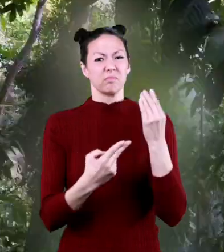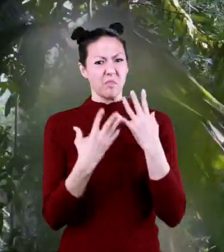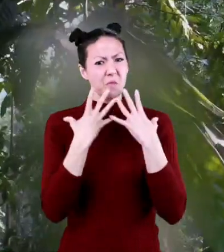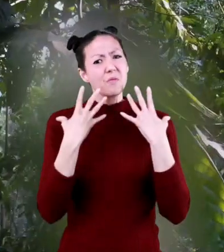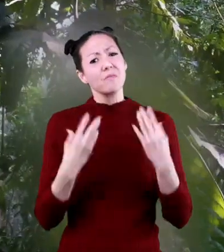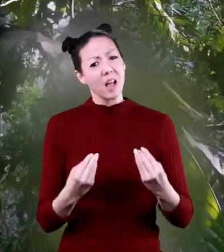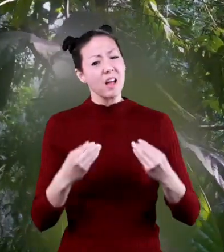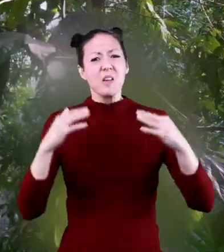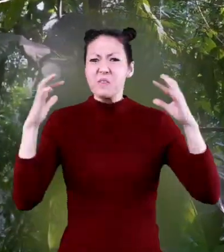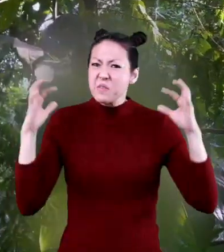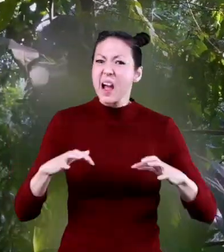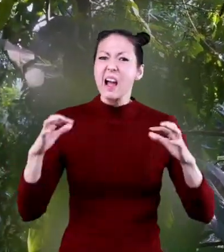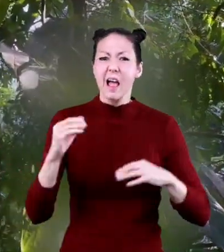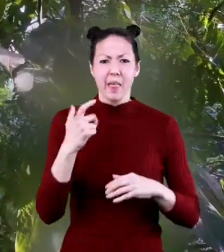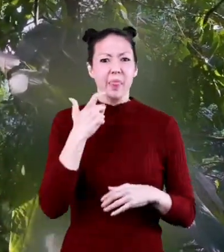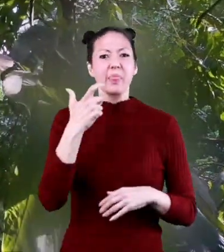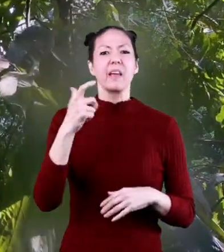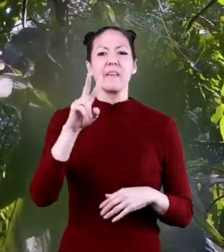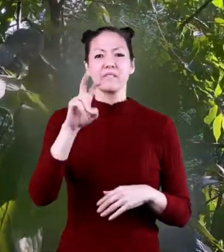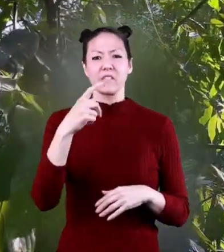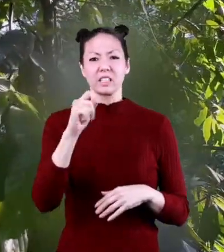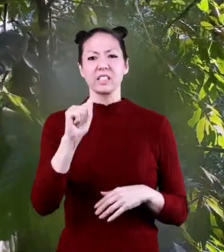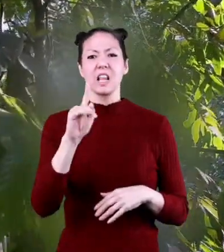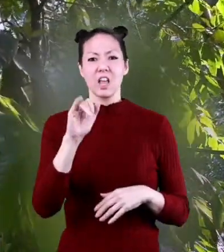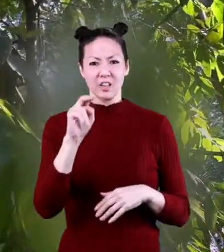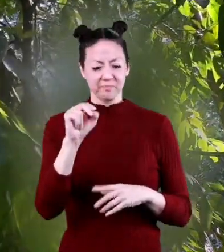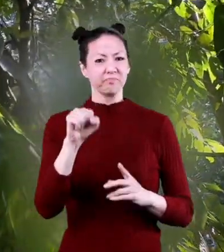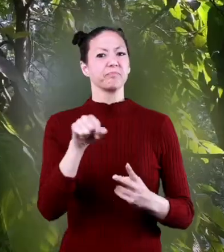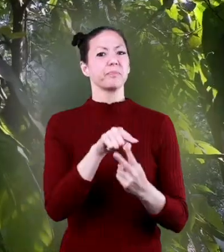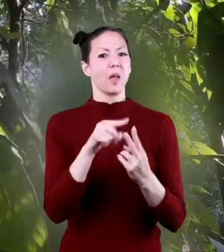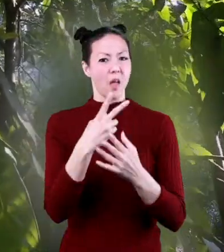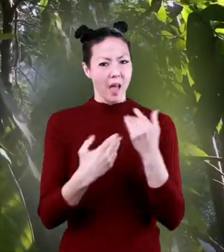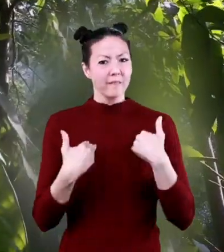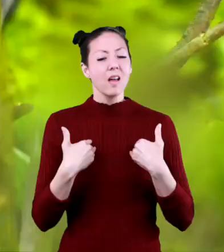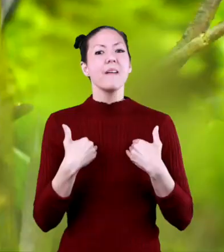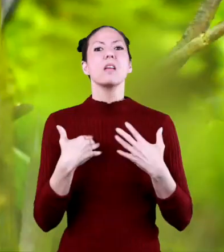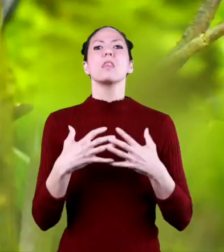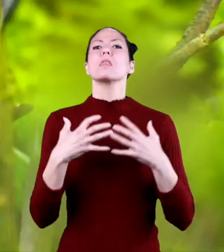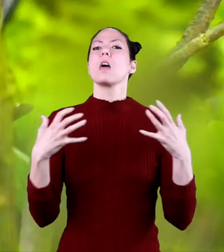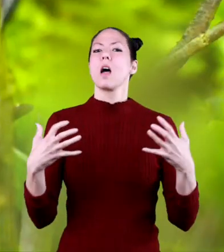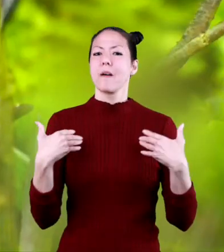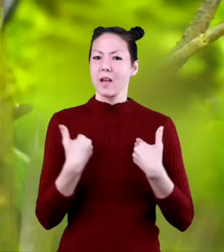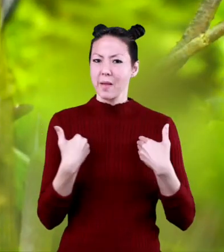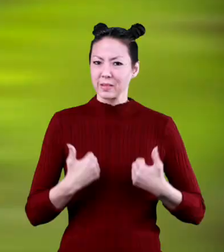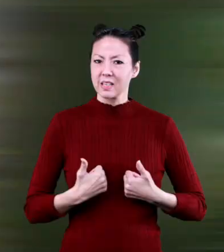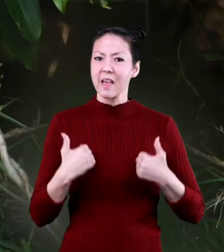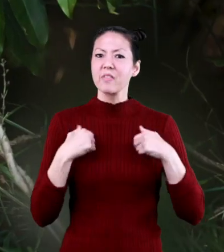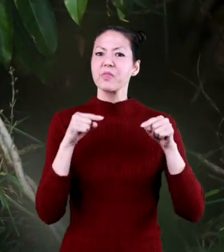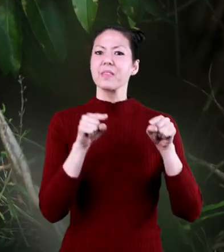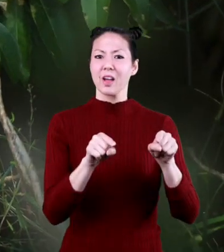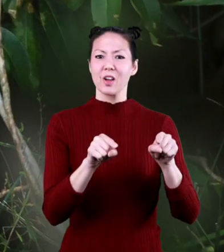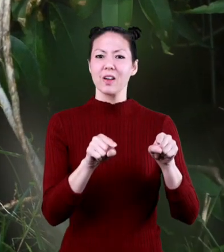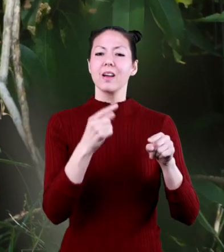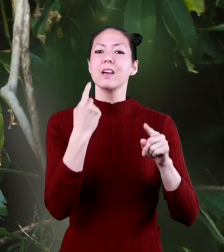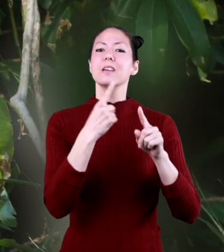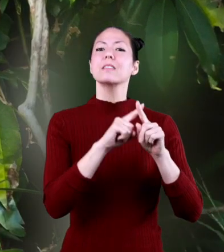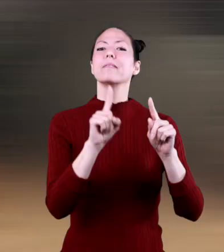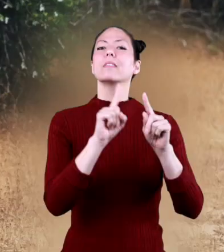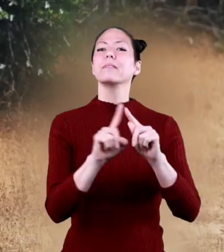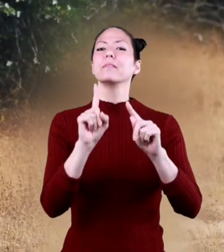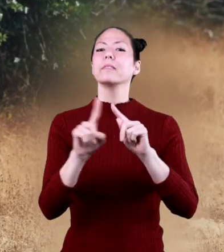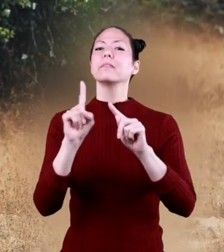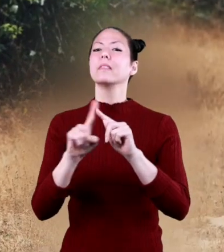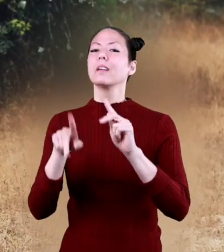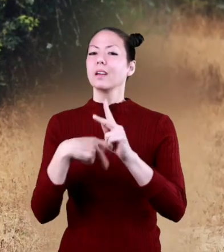Both are wet and rainy and have thick vegetation and lots of animal life, but